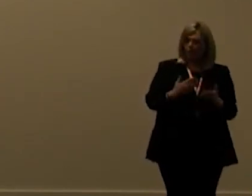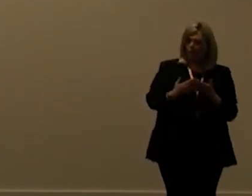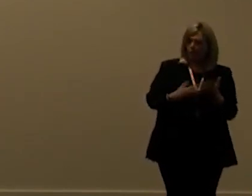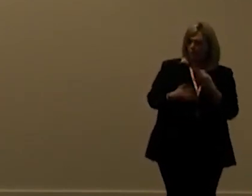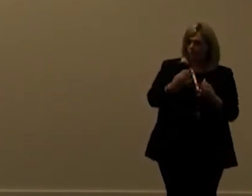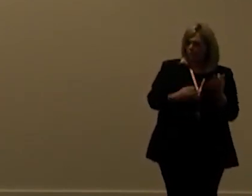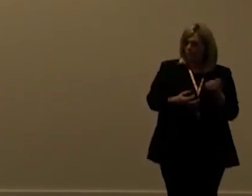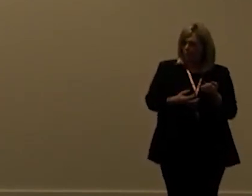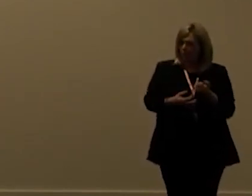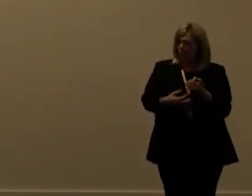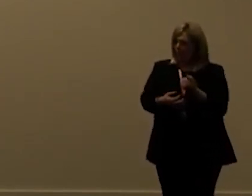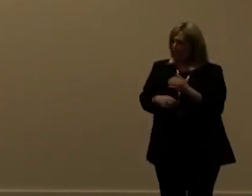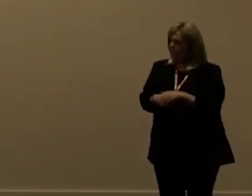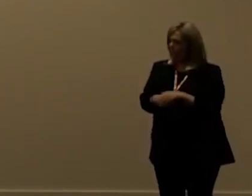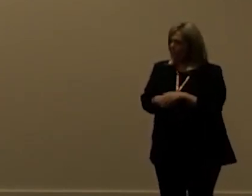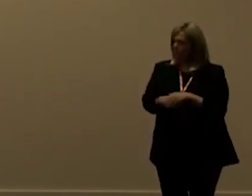questions